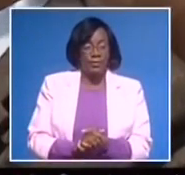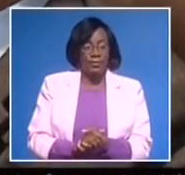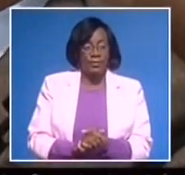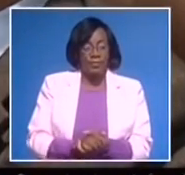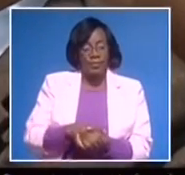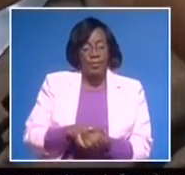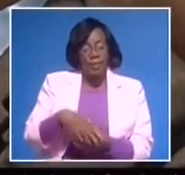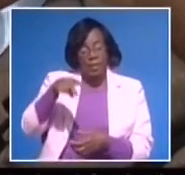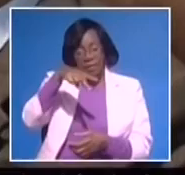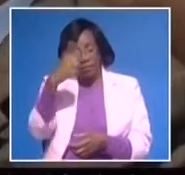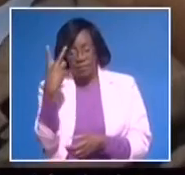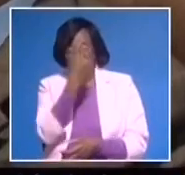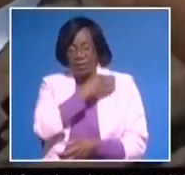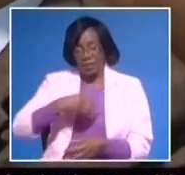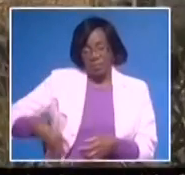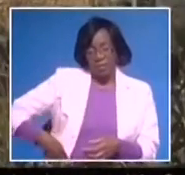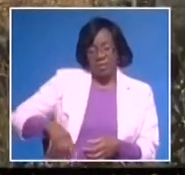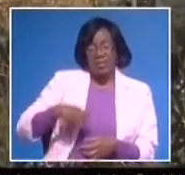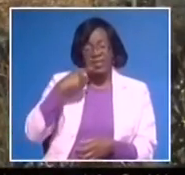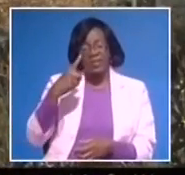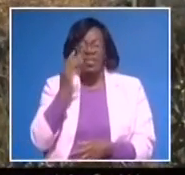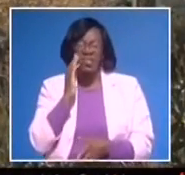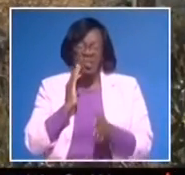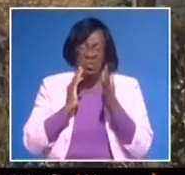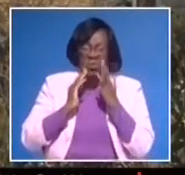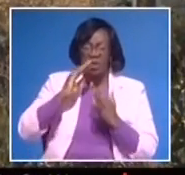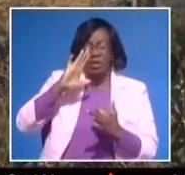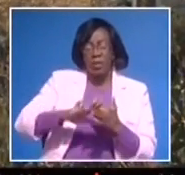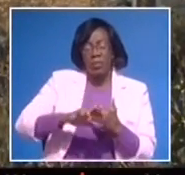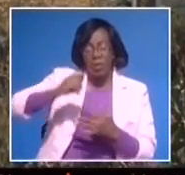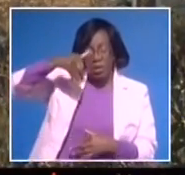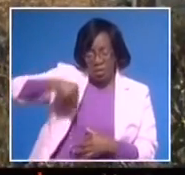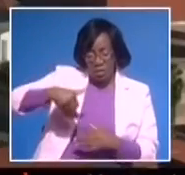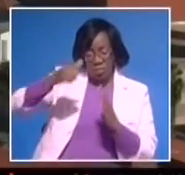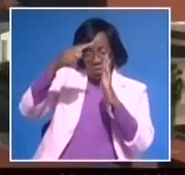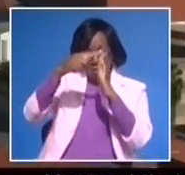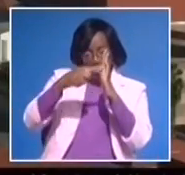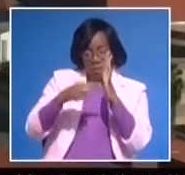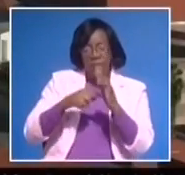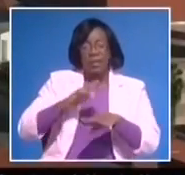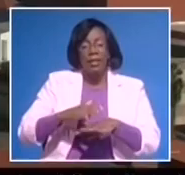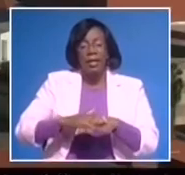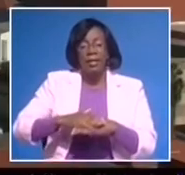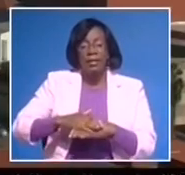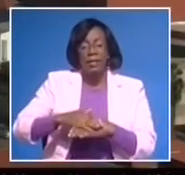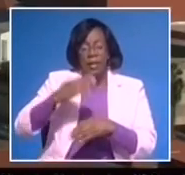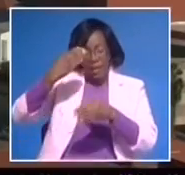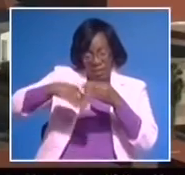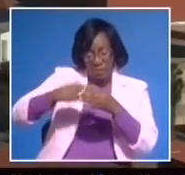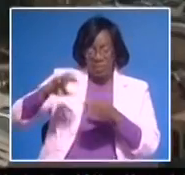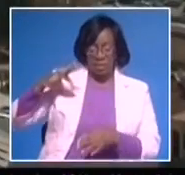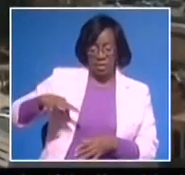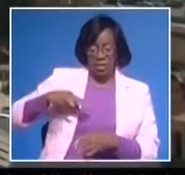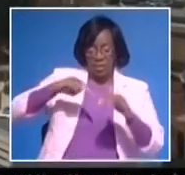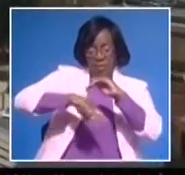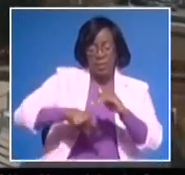also raised his concern about Namibia being classified as a middle-income country but was pleased with the United States'